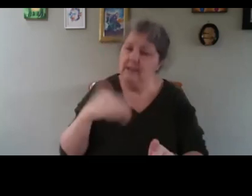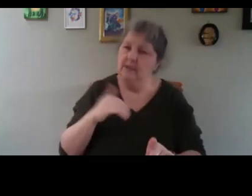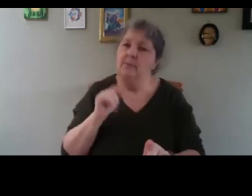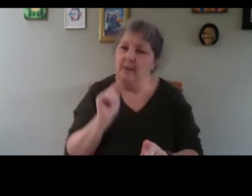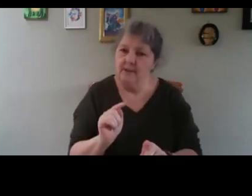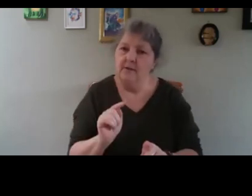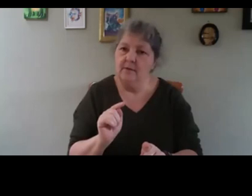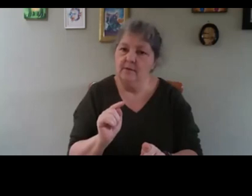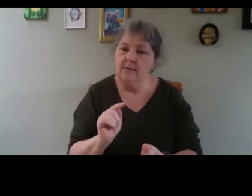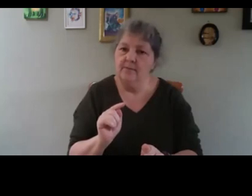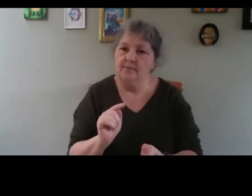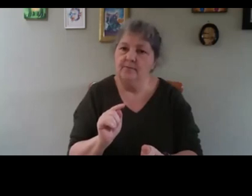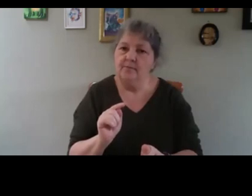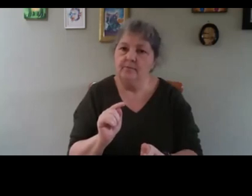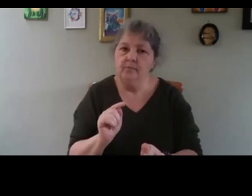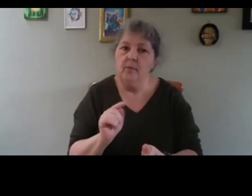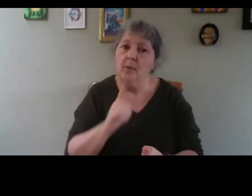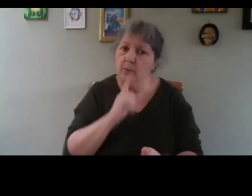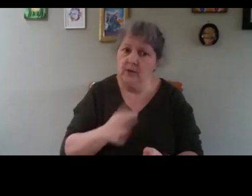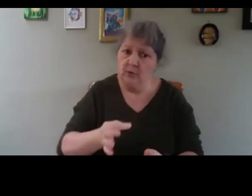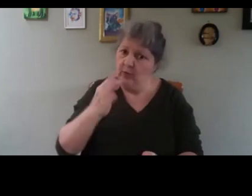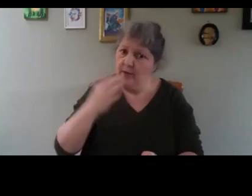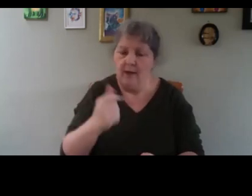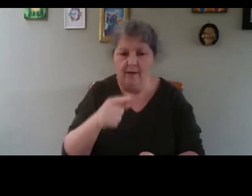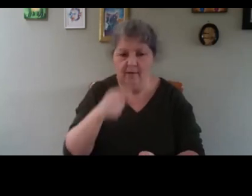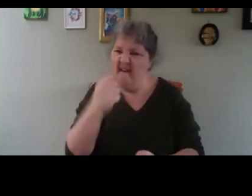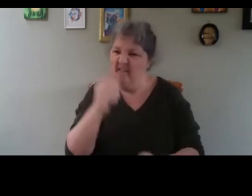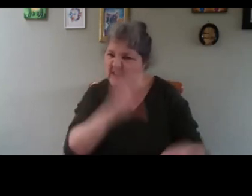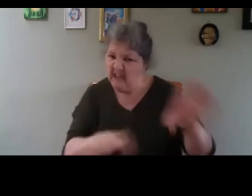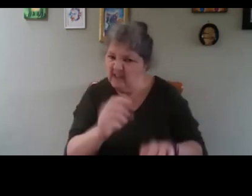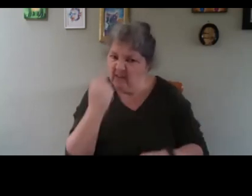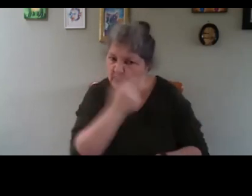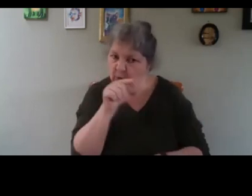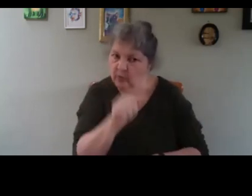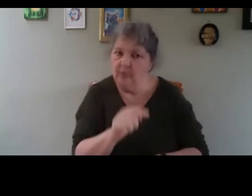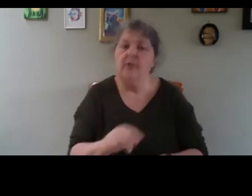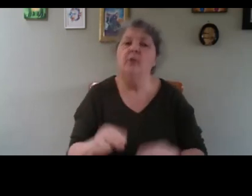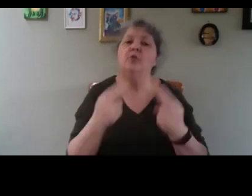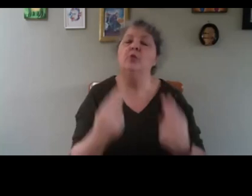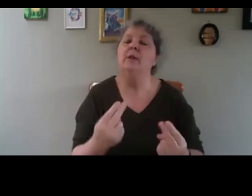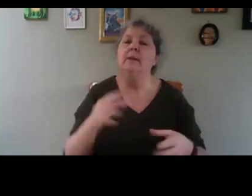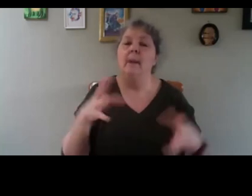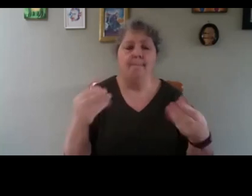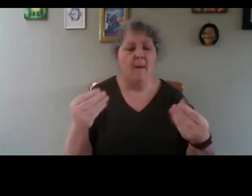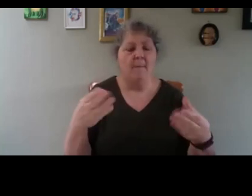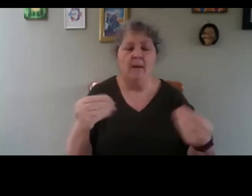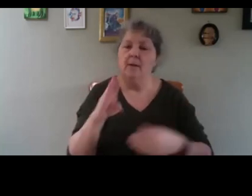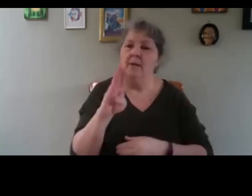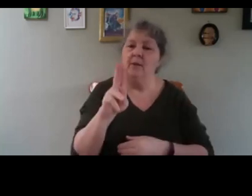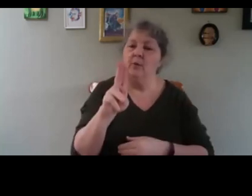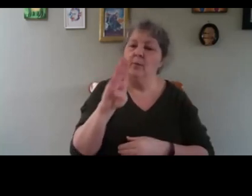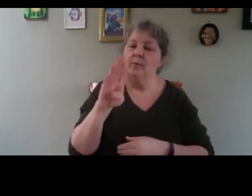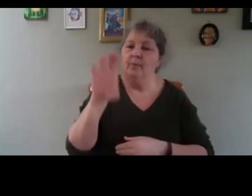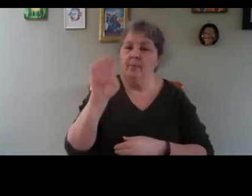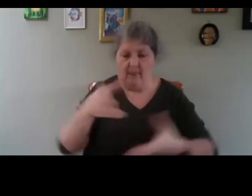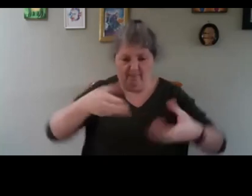tool, scientific tool, to check what's going on. You need bubble wrap. this is to put add-on on top of